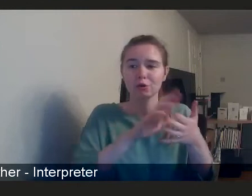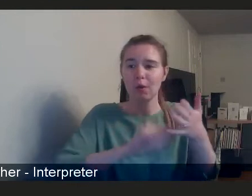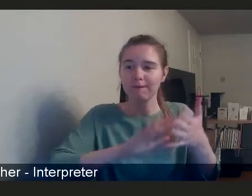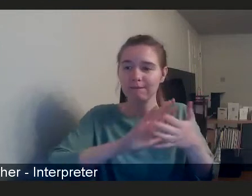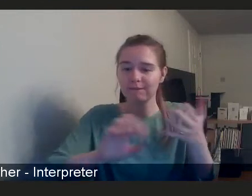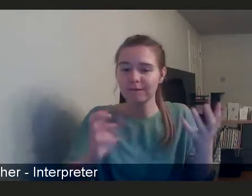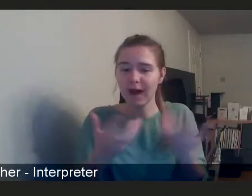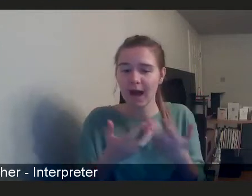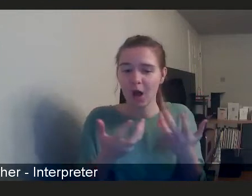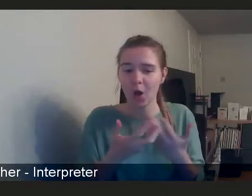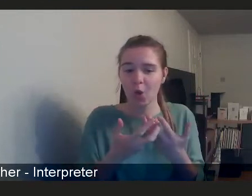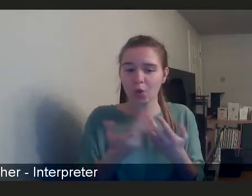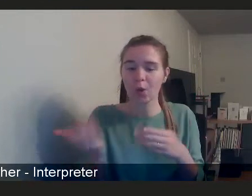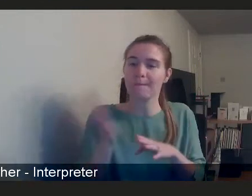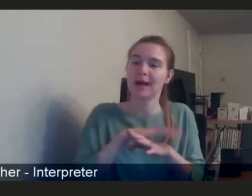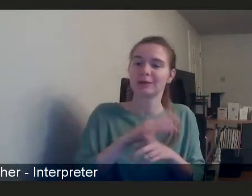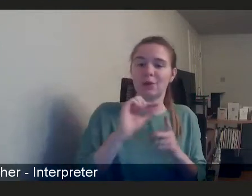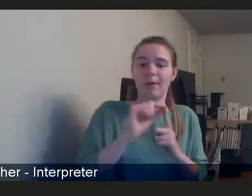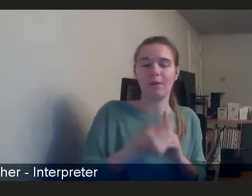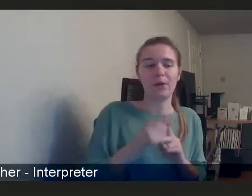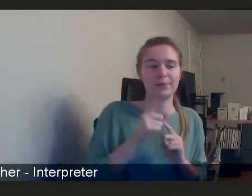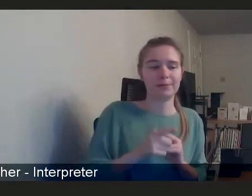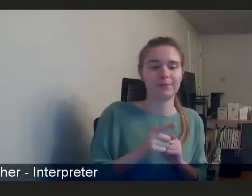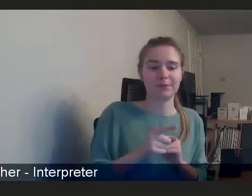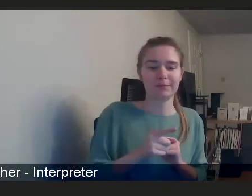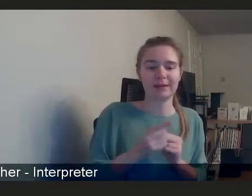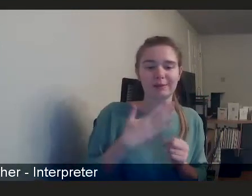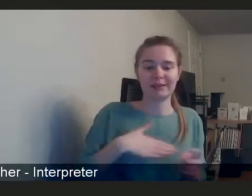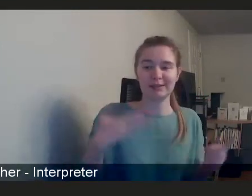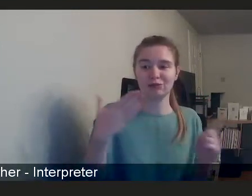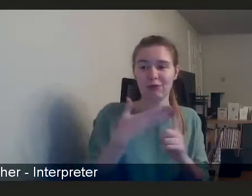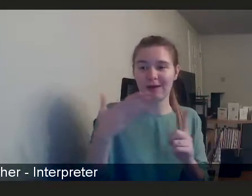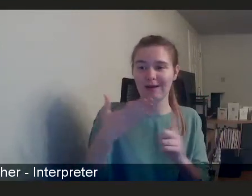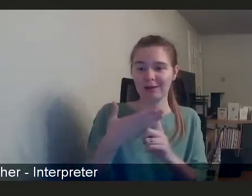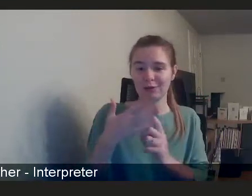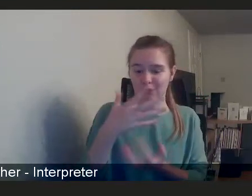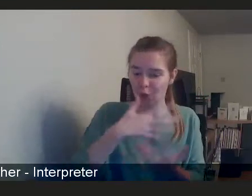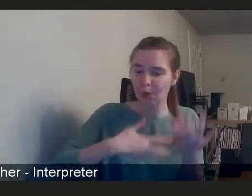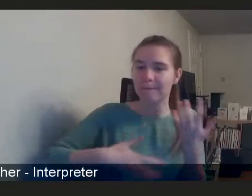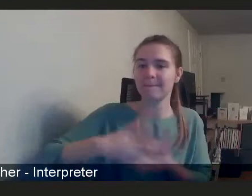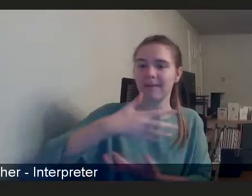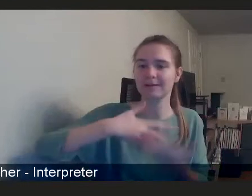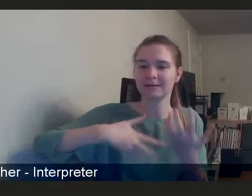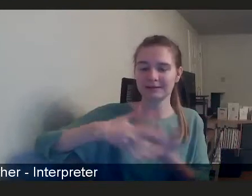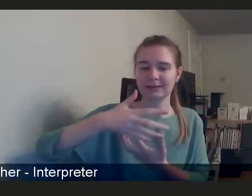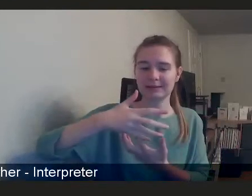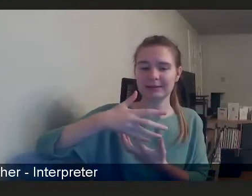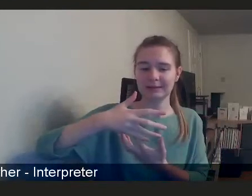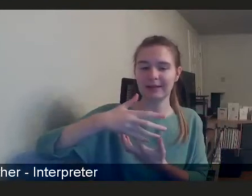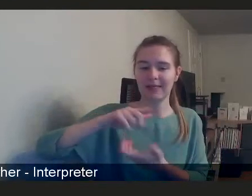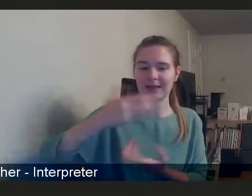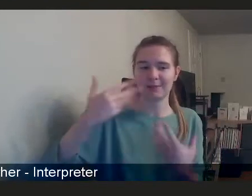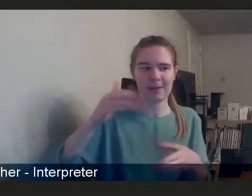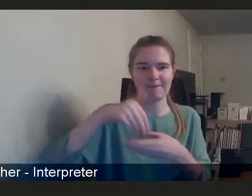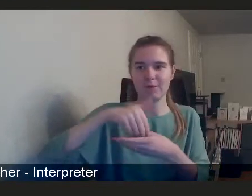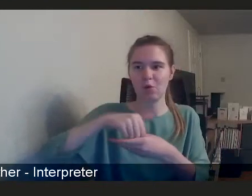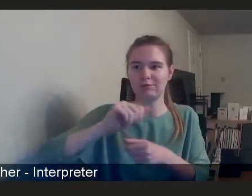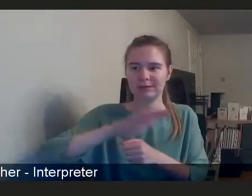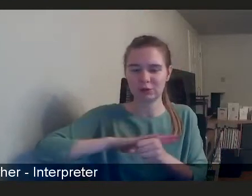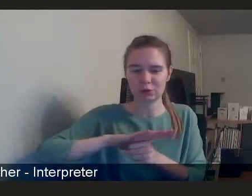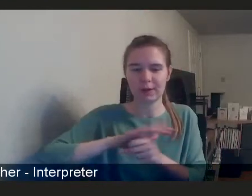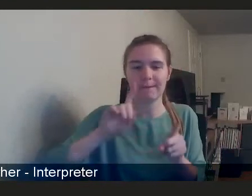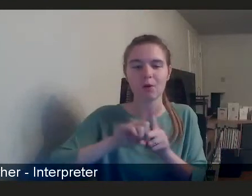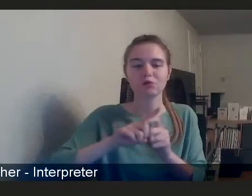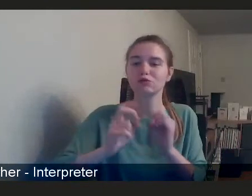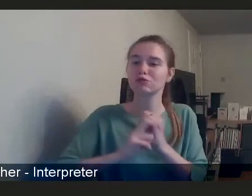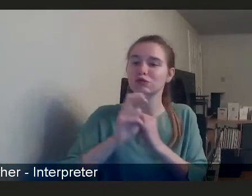I go back to one of my earlier points is that there needs to be a recognition around the complexity that's kind of involved here, but also the journey